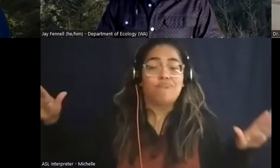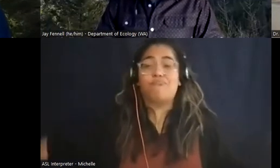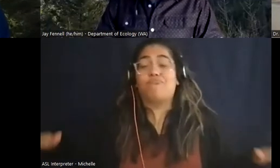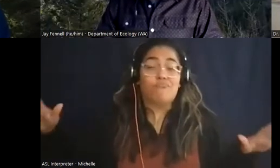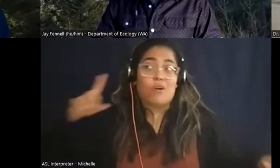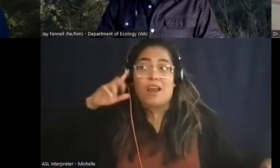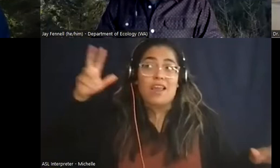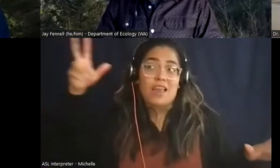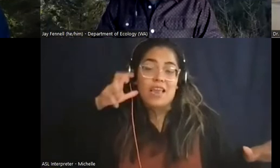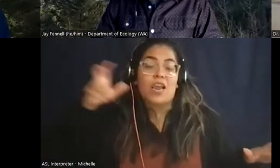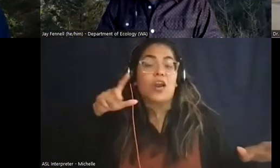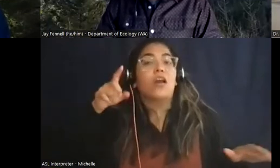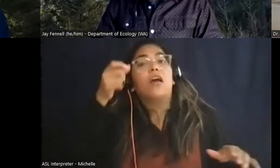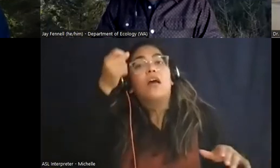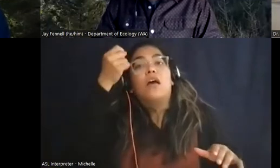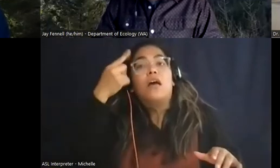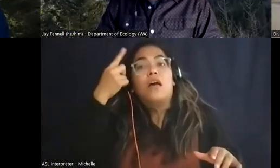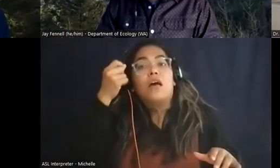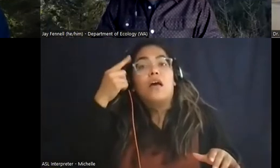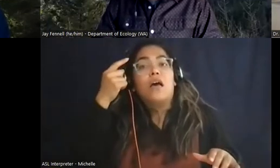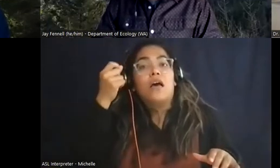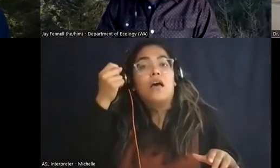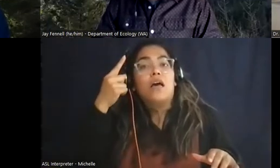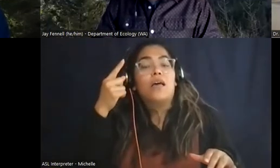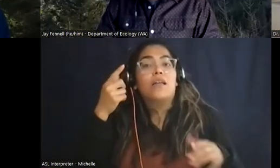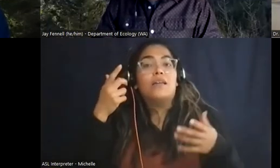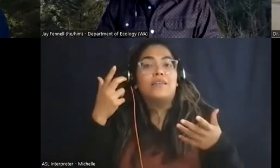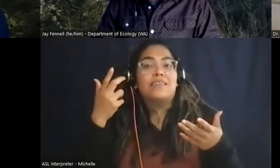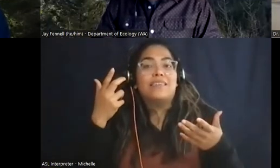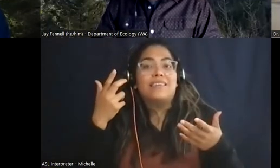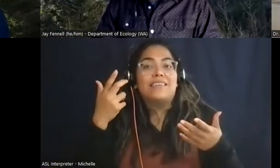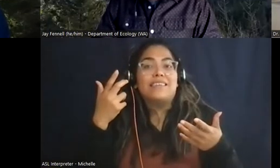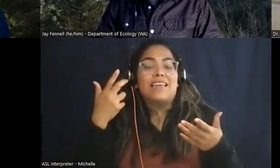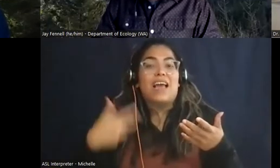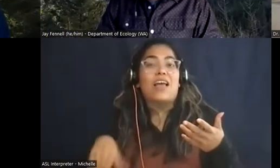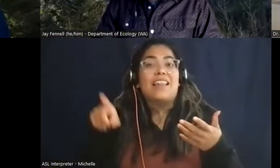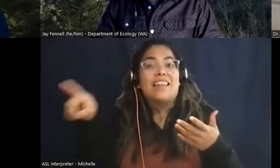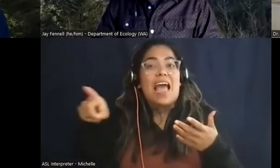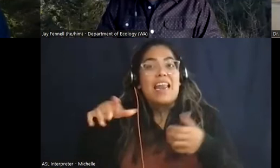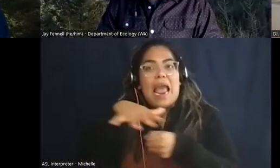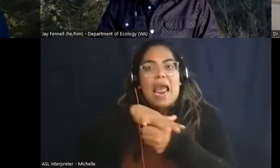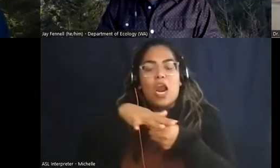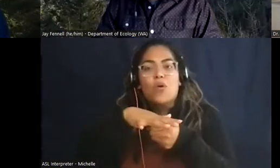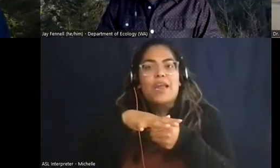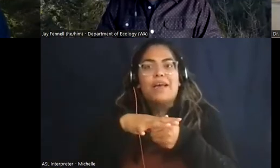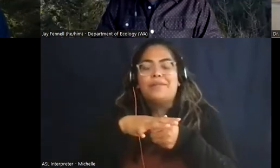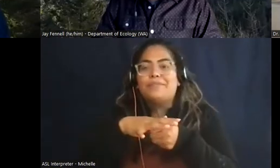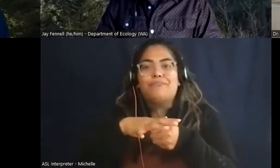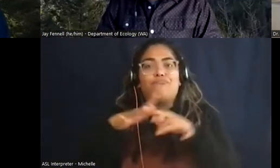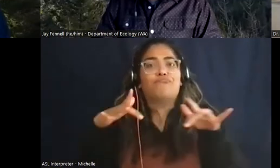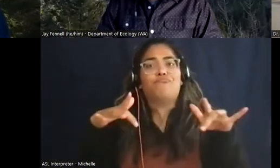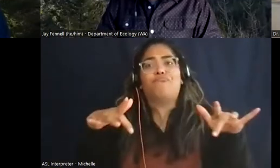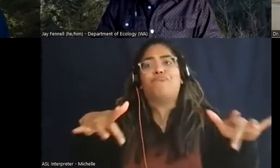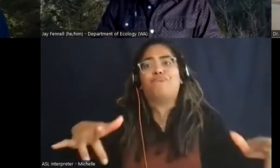because it was such a, I don't want to say austere, but remote area and the cabin was